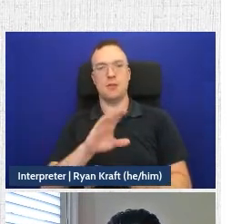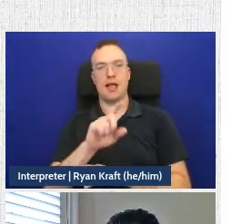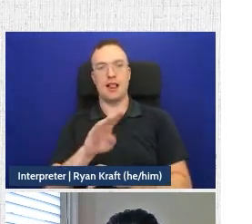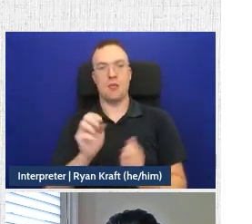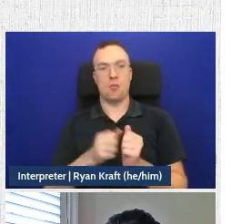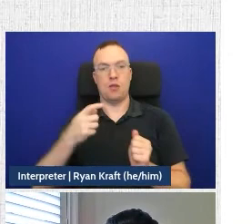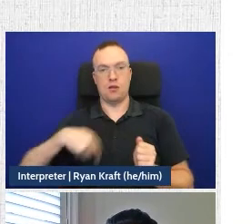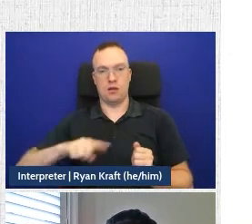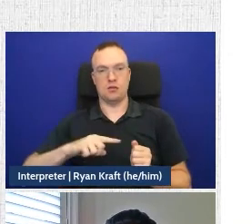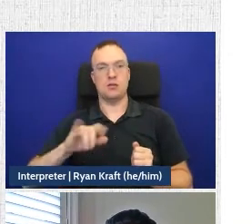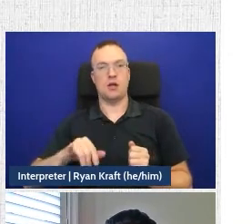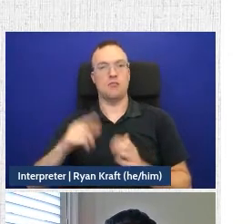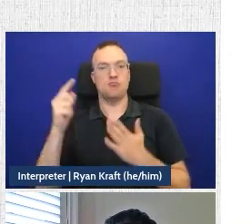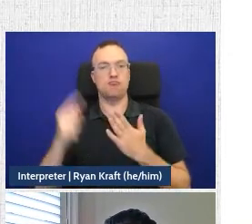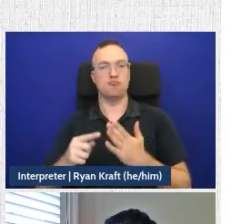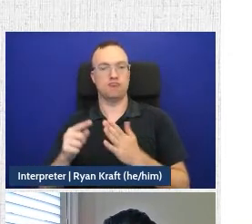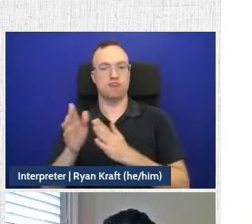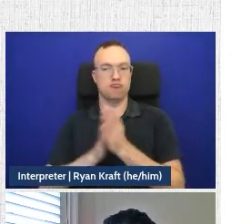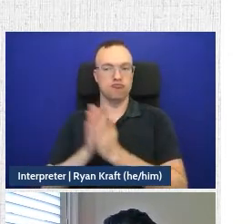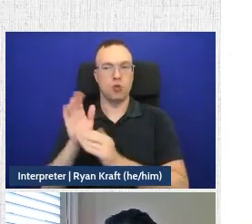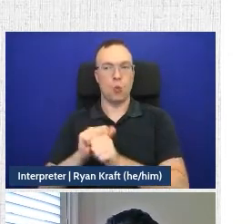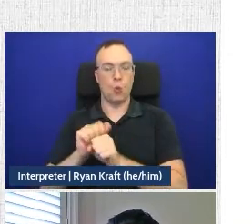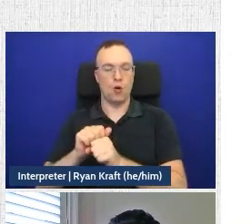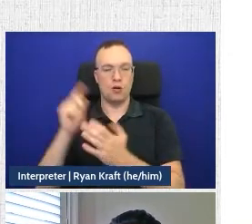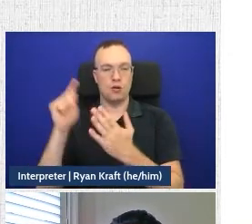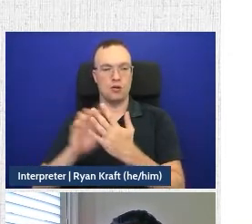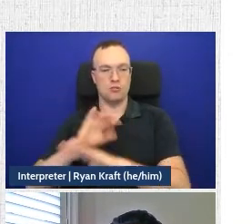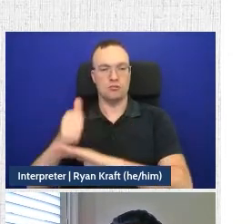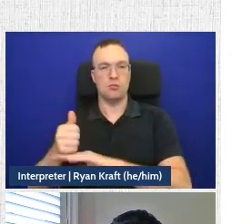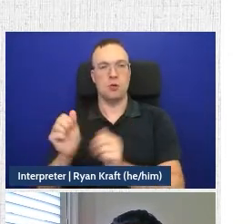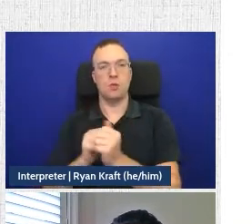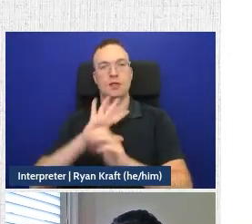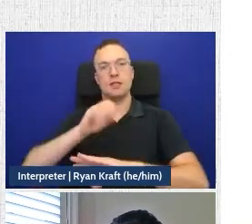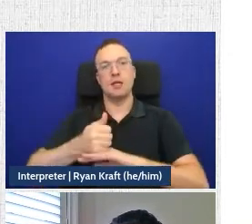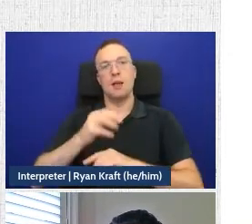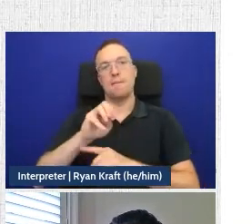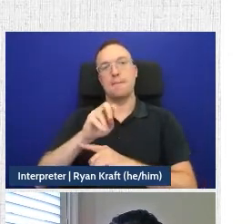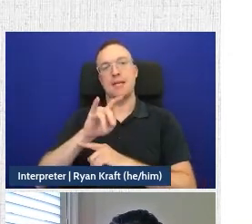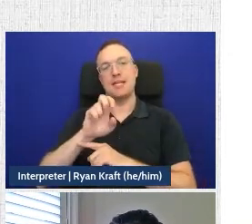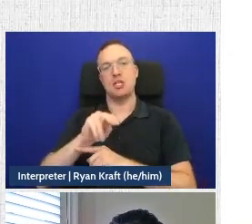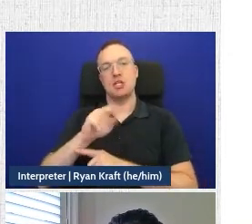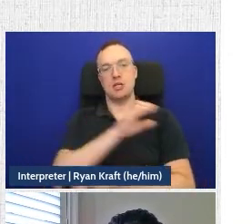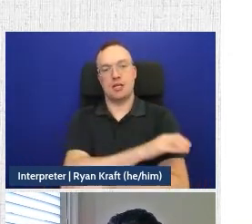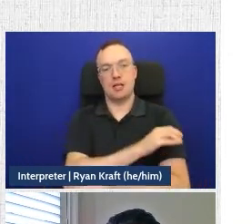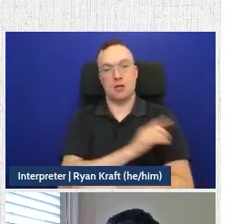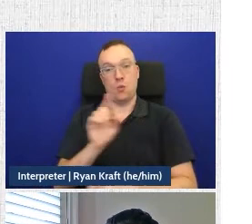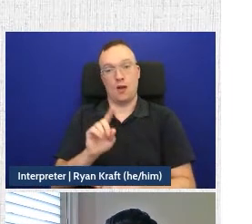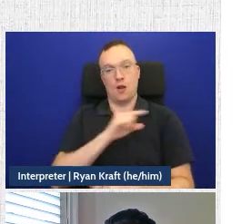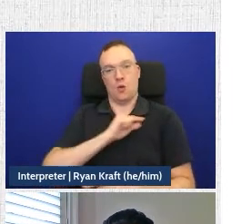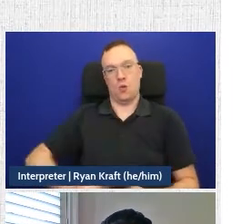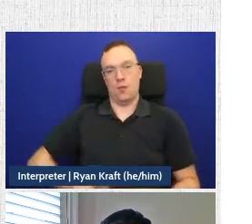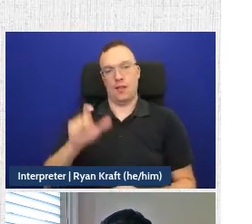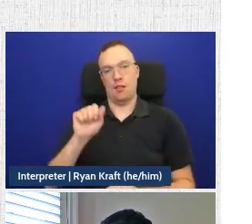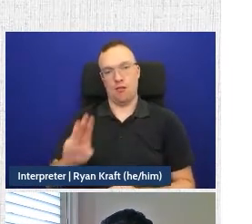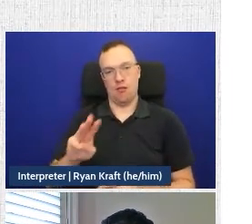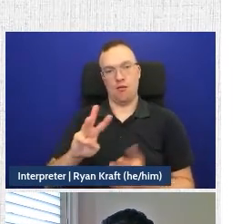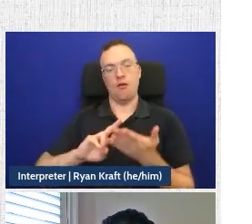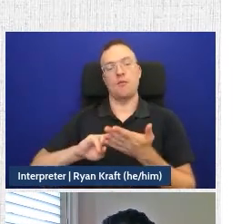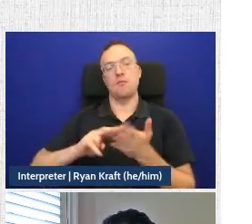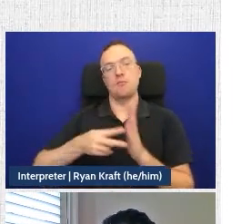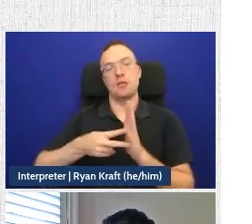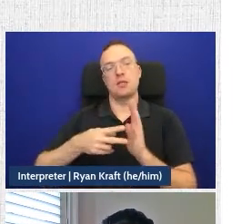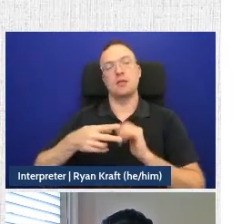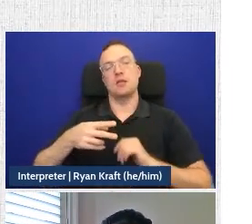with us. This is a feature we've been working on in the creation of a mediation clinic at Queen's Law, or rather a mediation group of